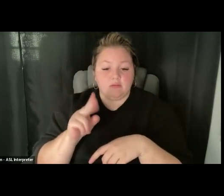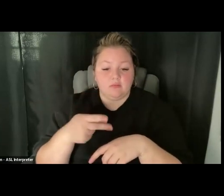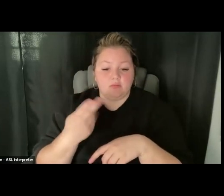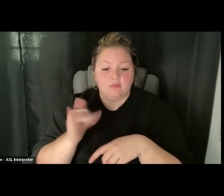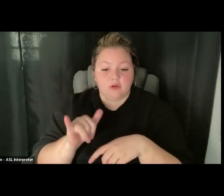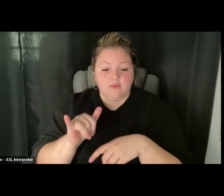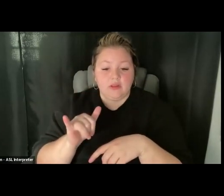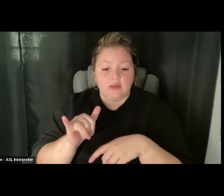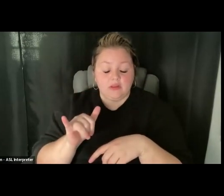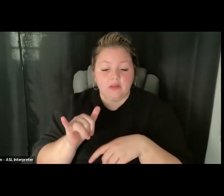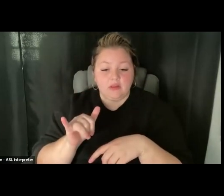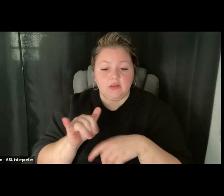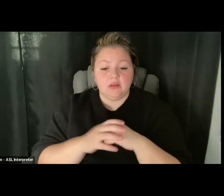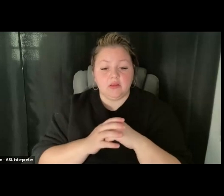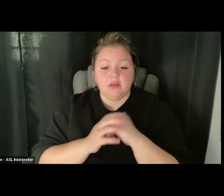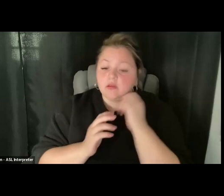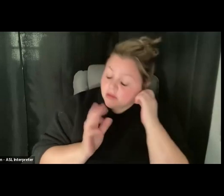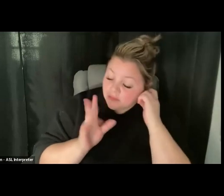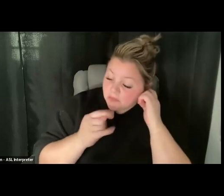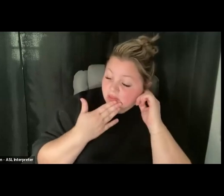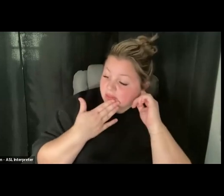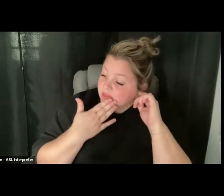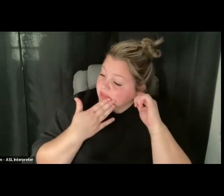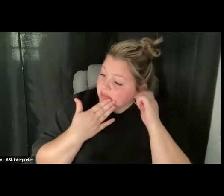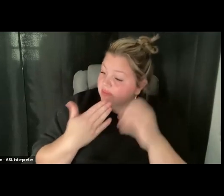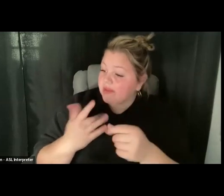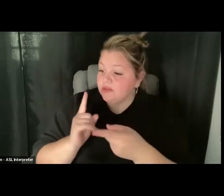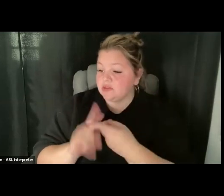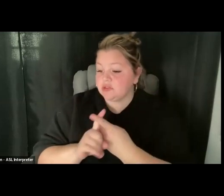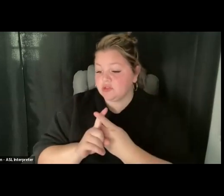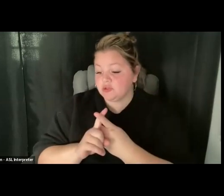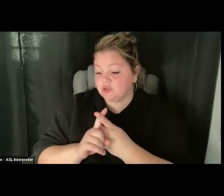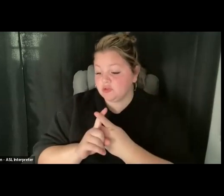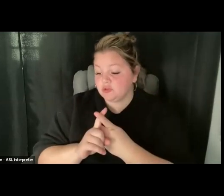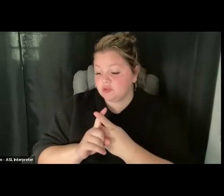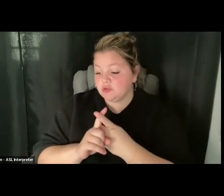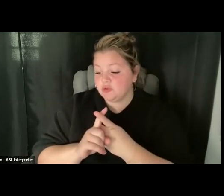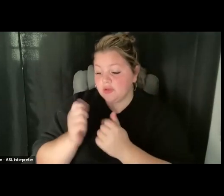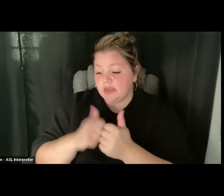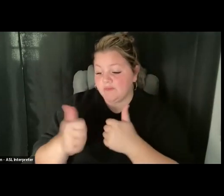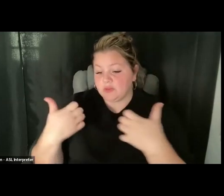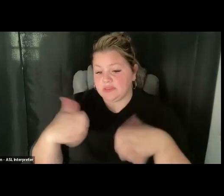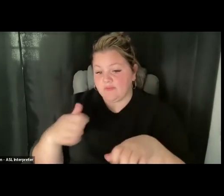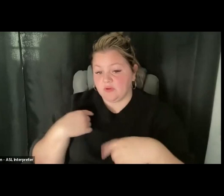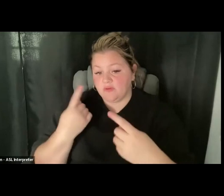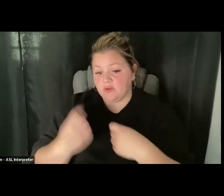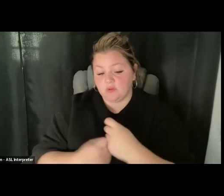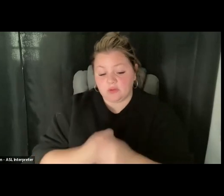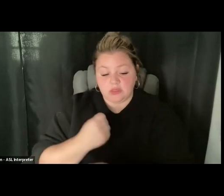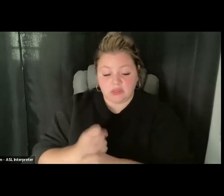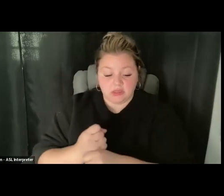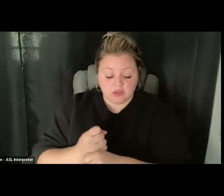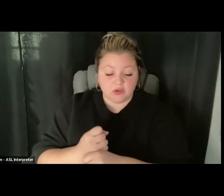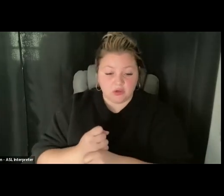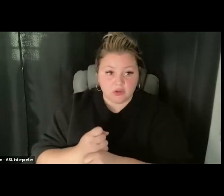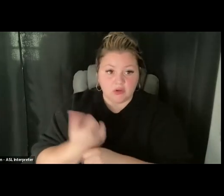the thanks to efforts from everyone over the past year or so, we do now have